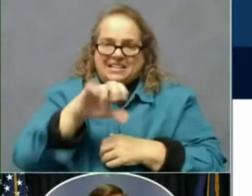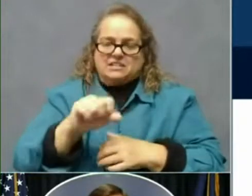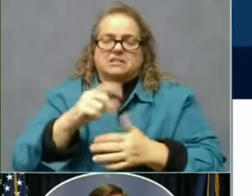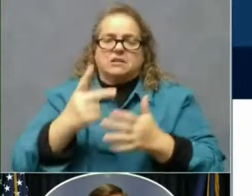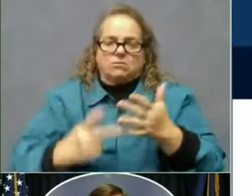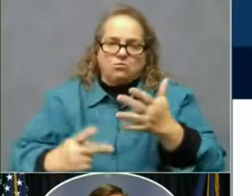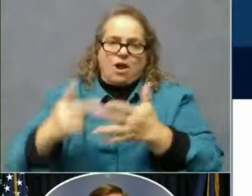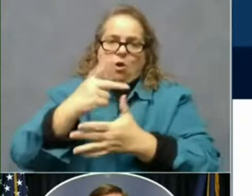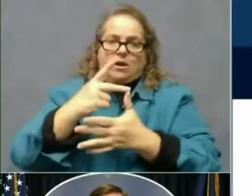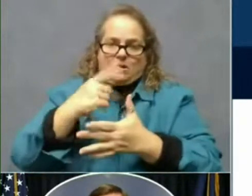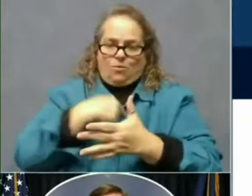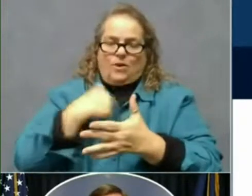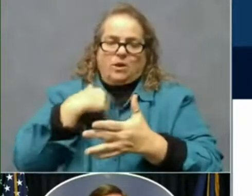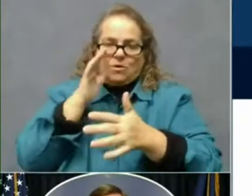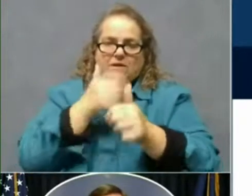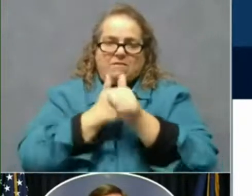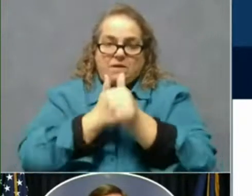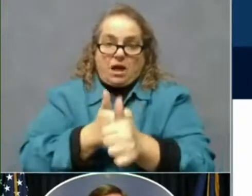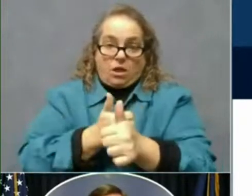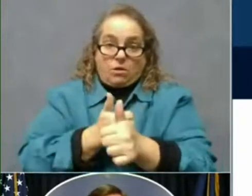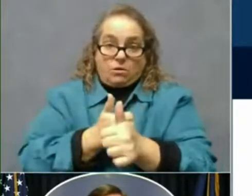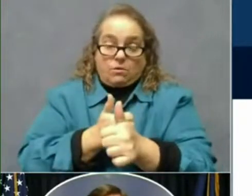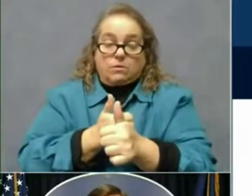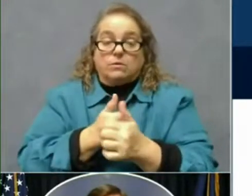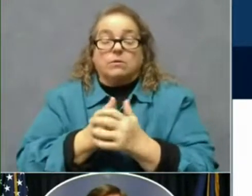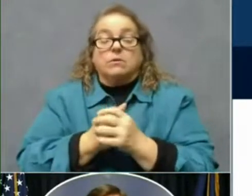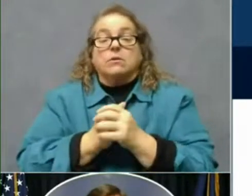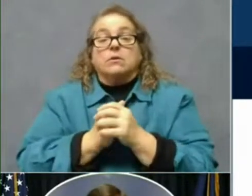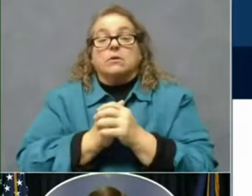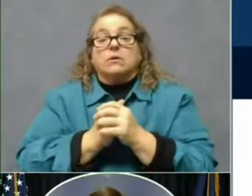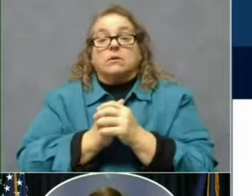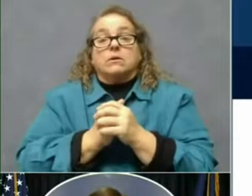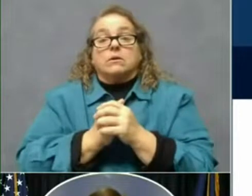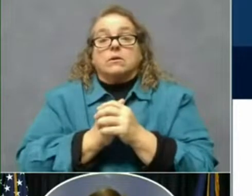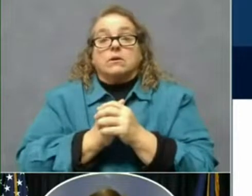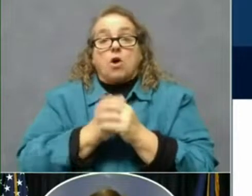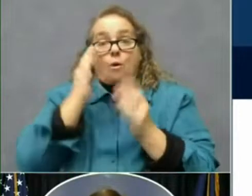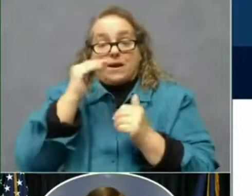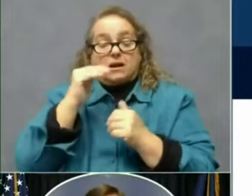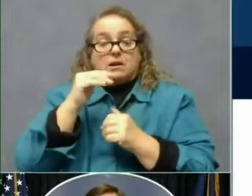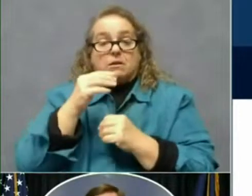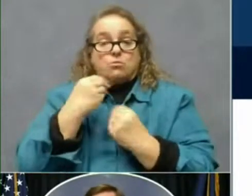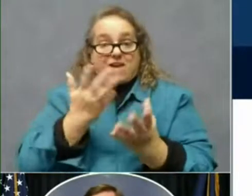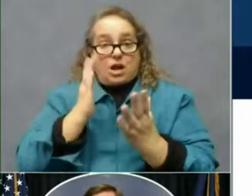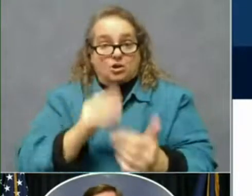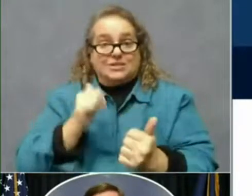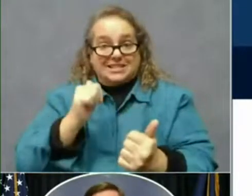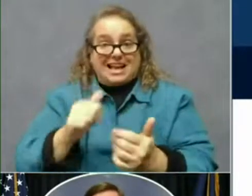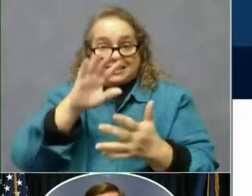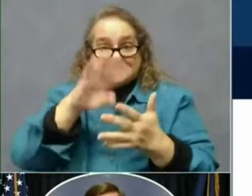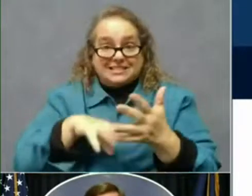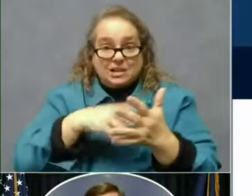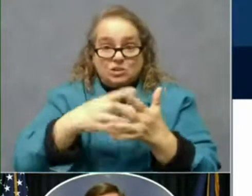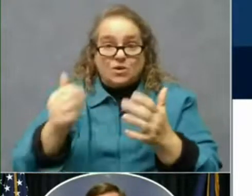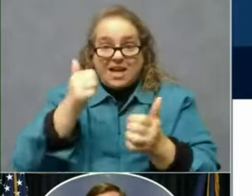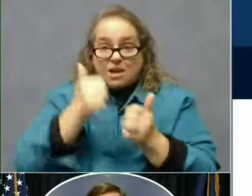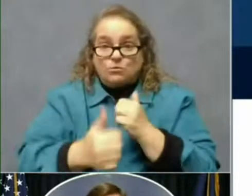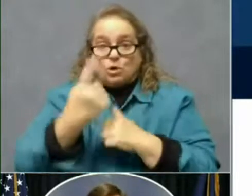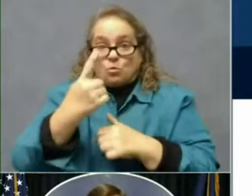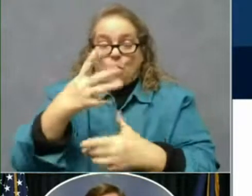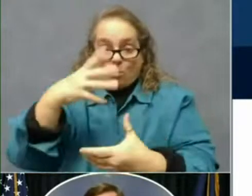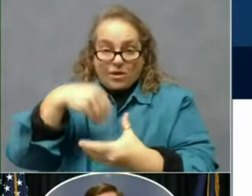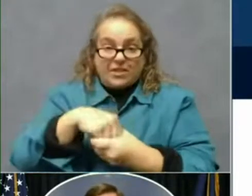in. And provided that people can schedule, providers can schedule everybody in the group that we're working on.